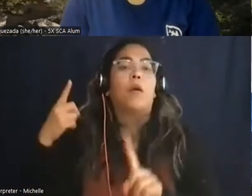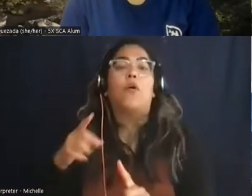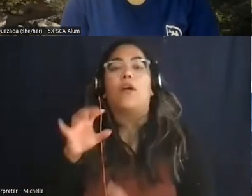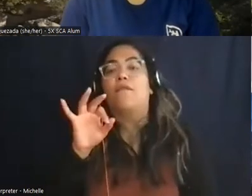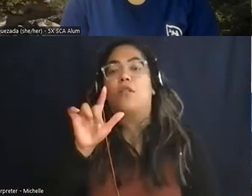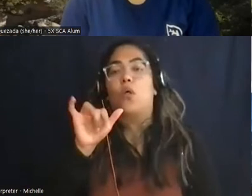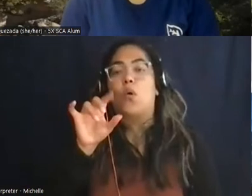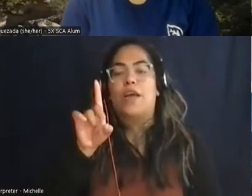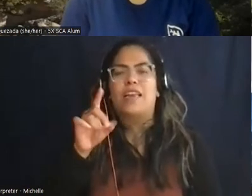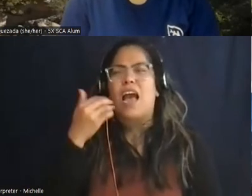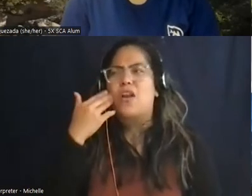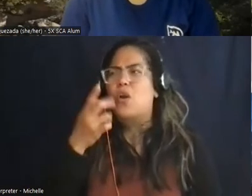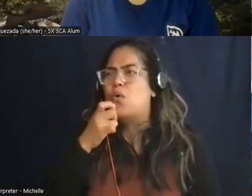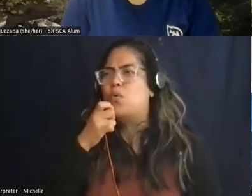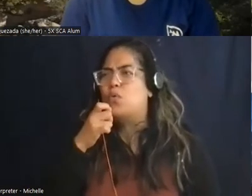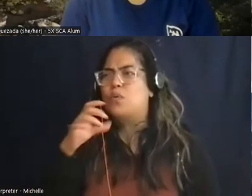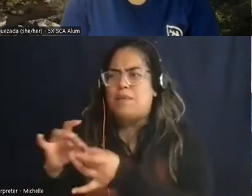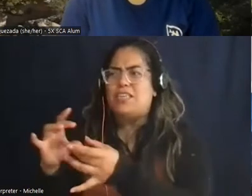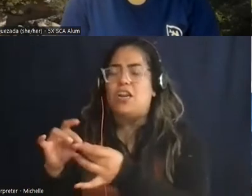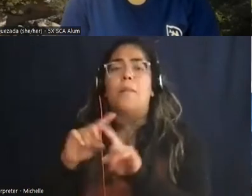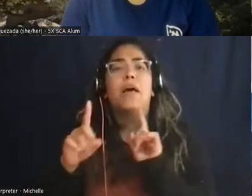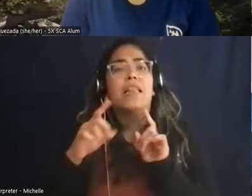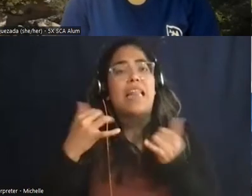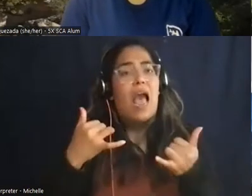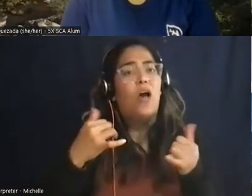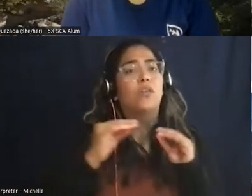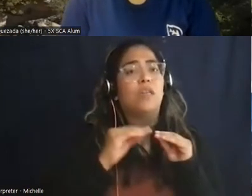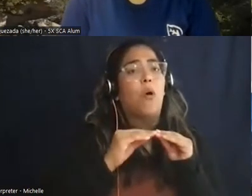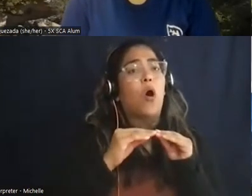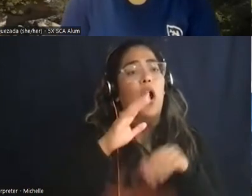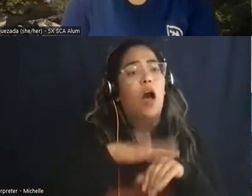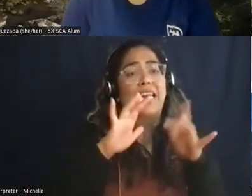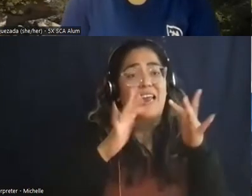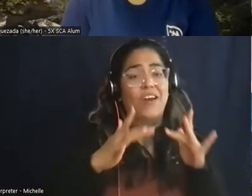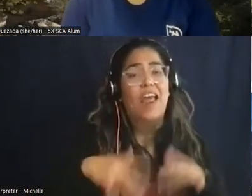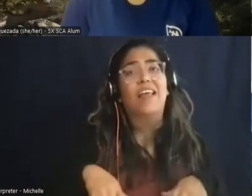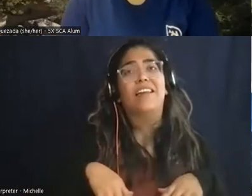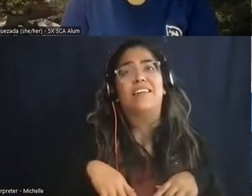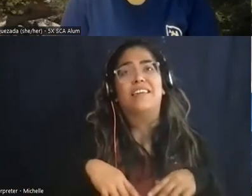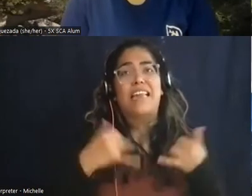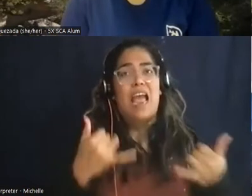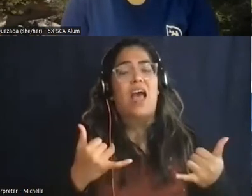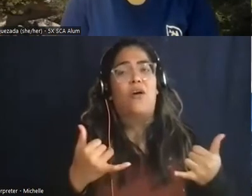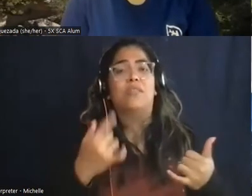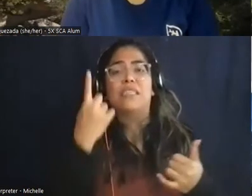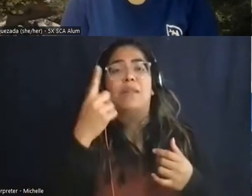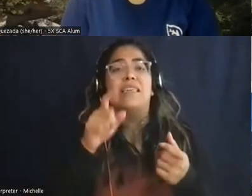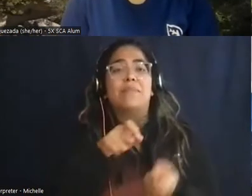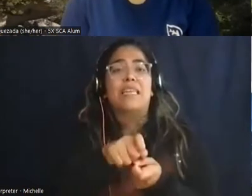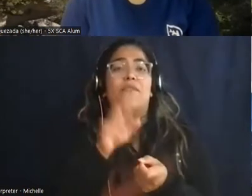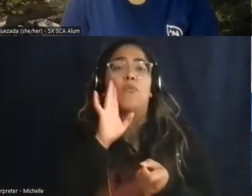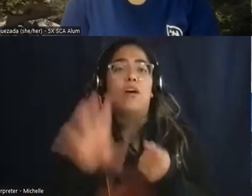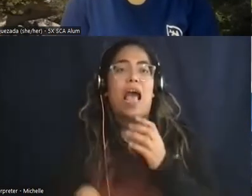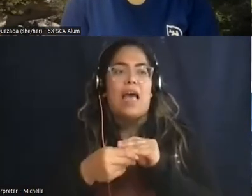me who mentioned it uh it is often more more online boards now and something specifically that i'd like to mention is is